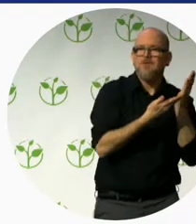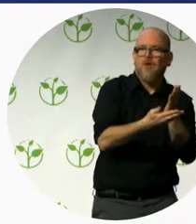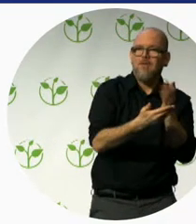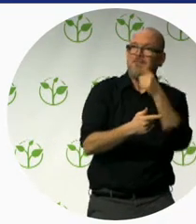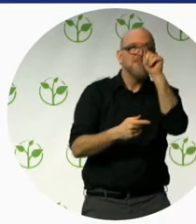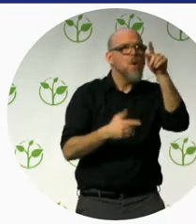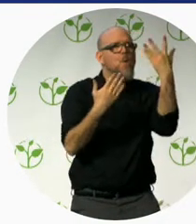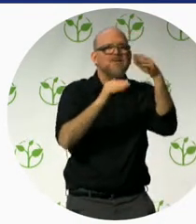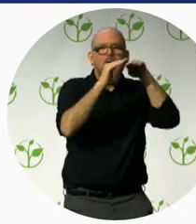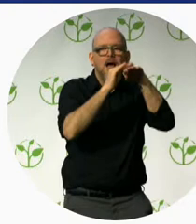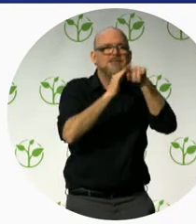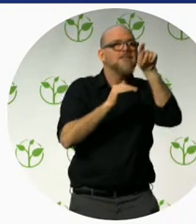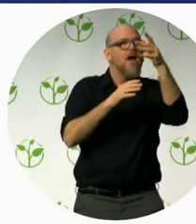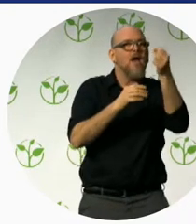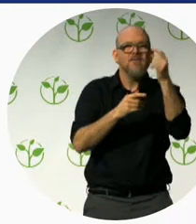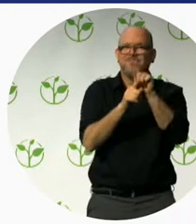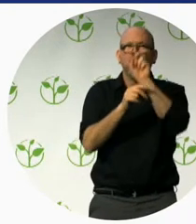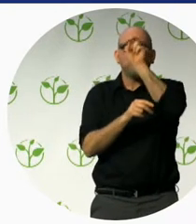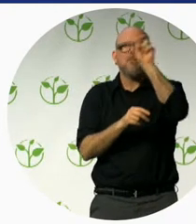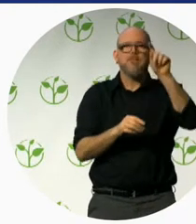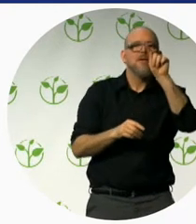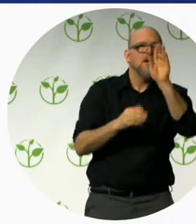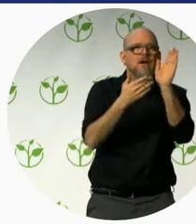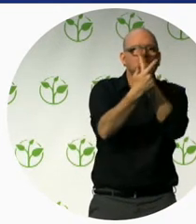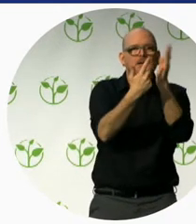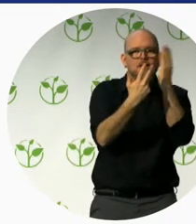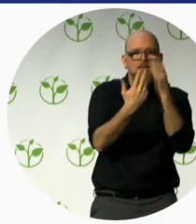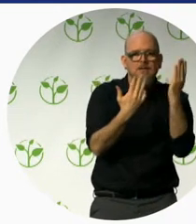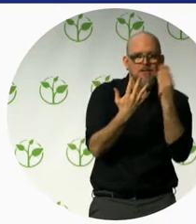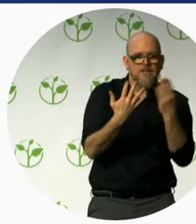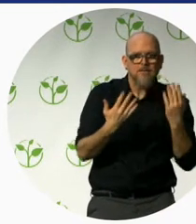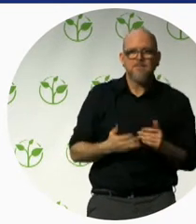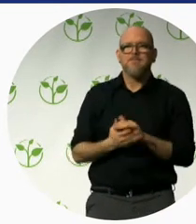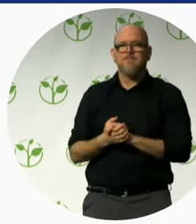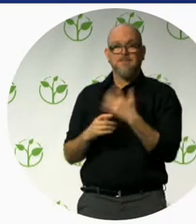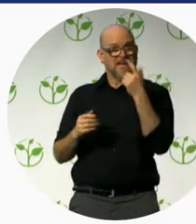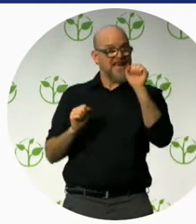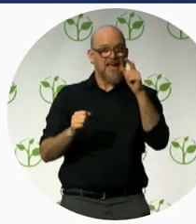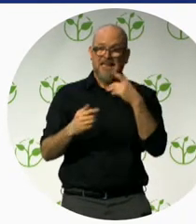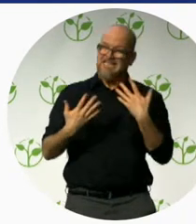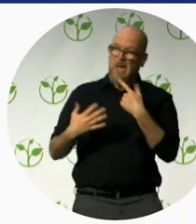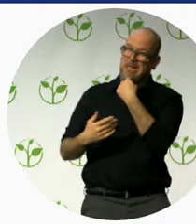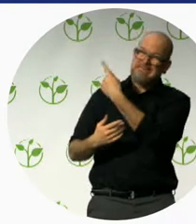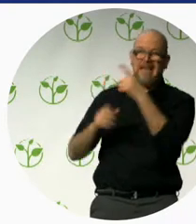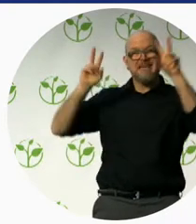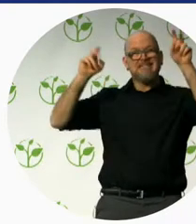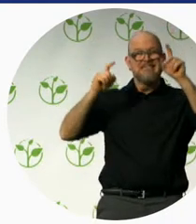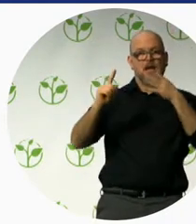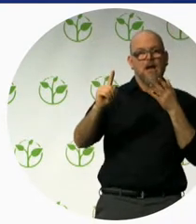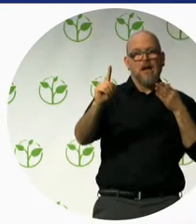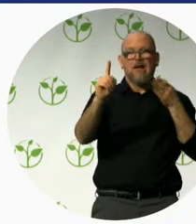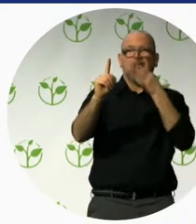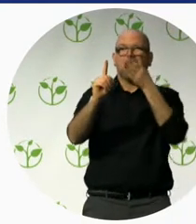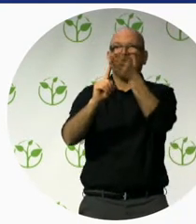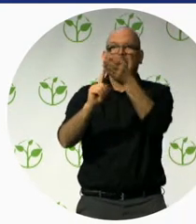So this all helps by or helps get reaching our goal by 2020 of creating this accessible